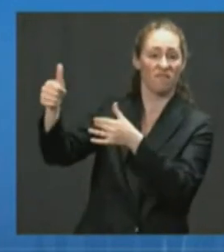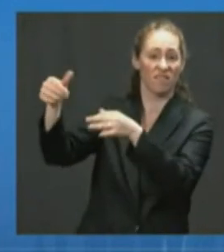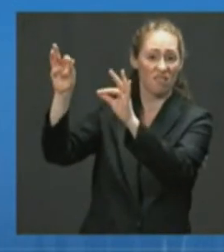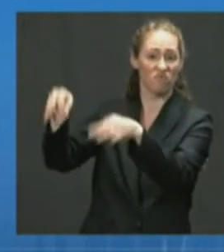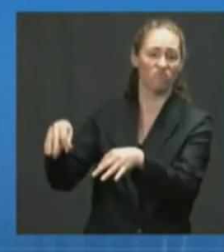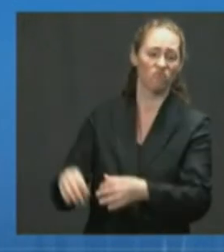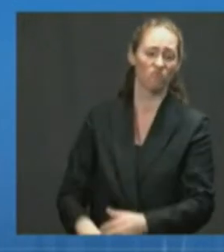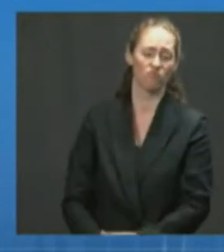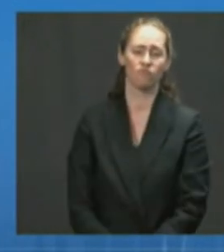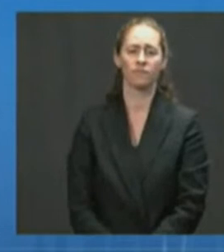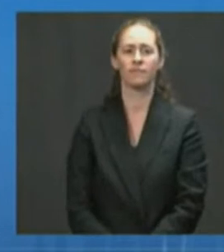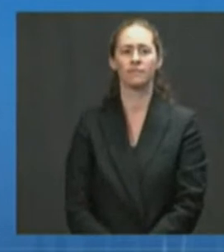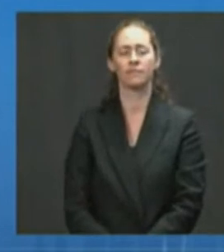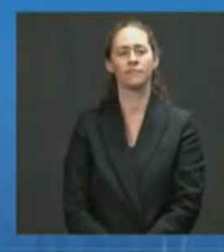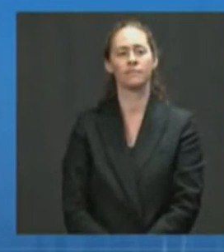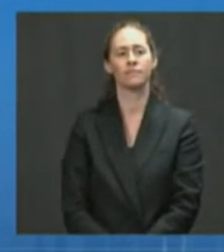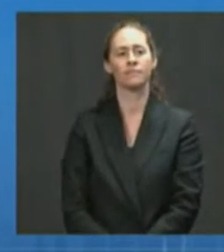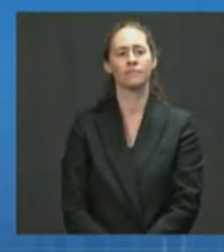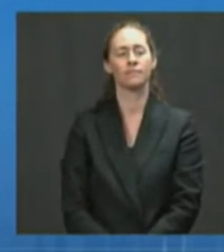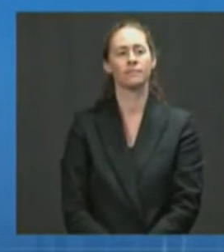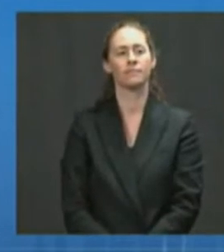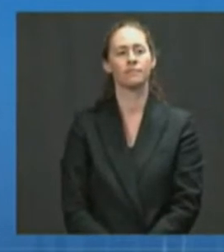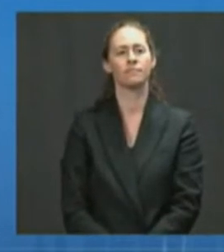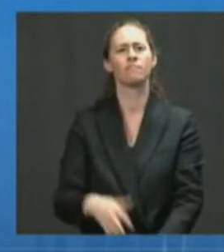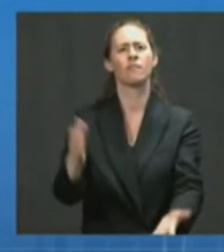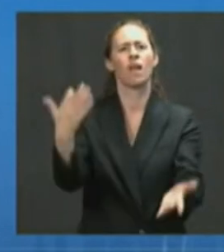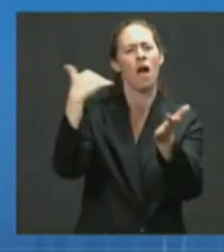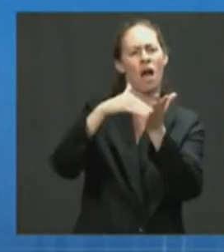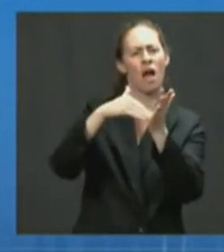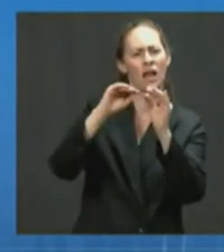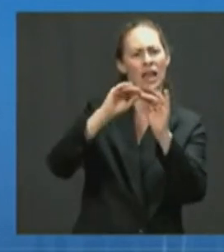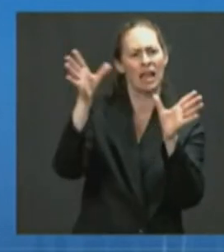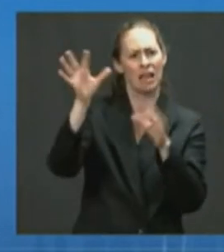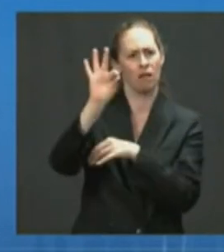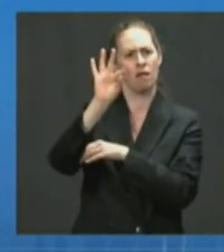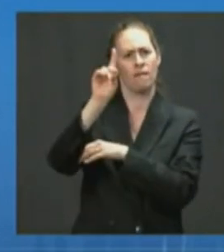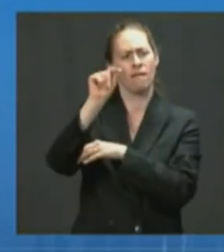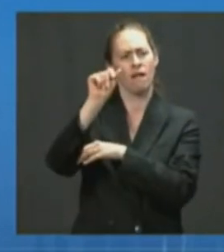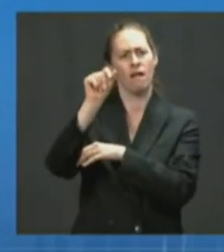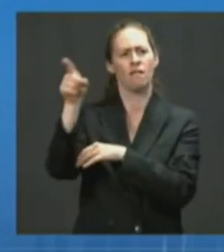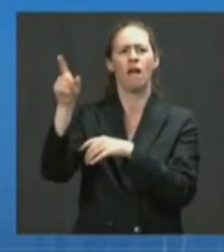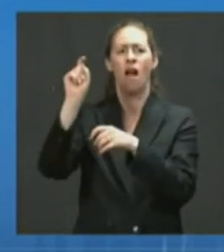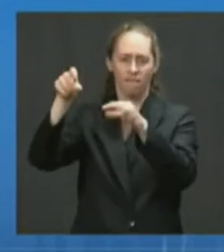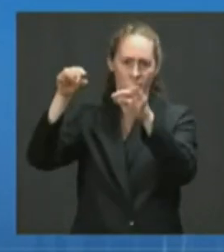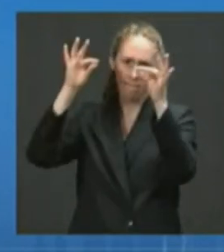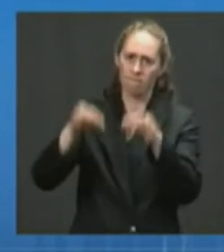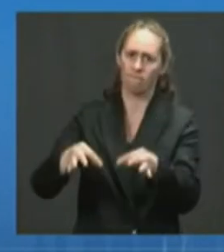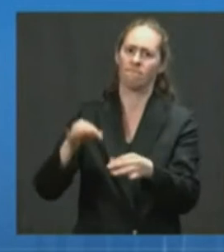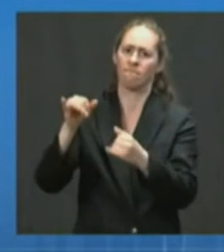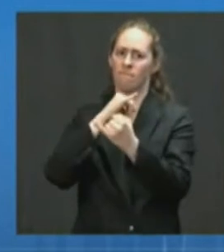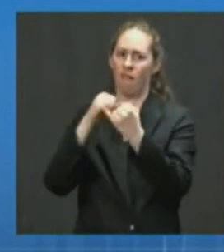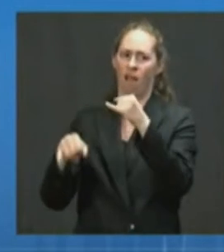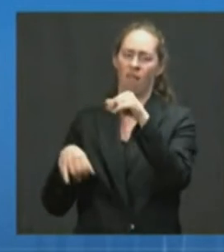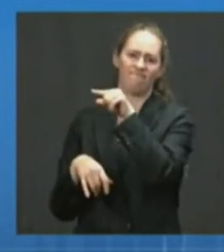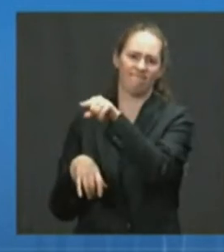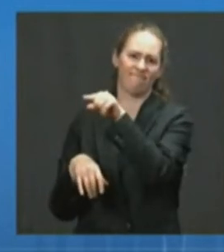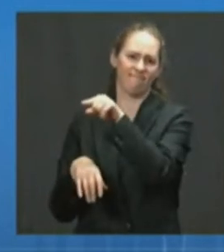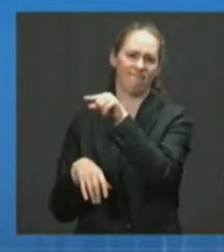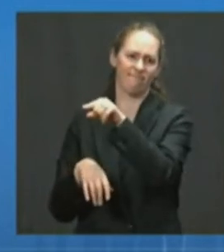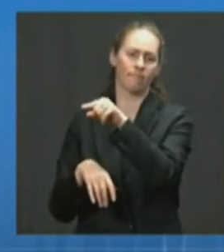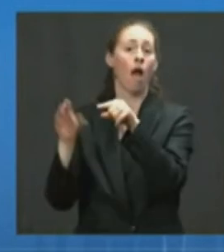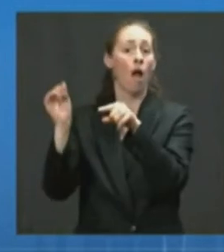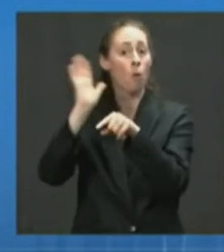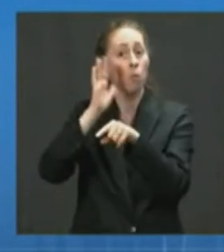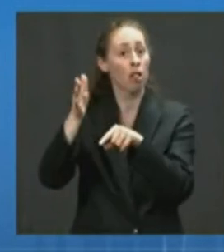what we've talked about before, which is the FDA is the gold standard for vaccine review and approval. They'll run an independent and